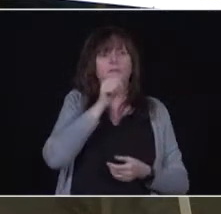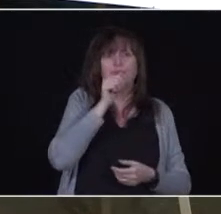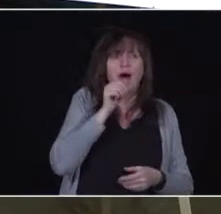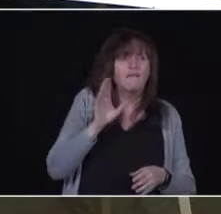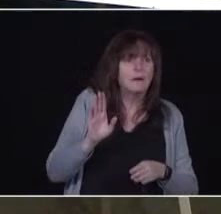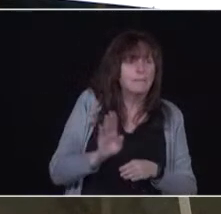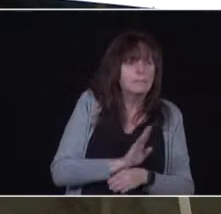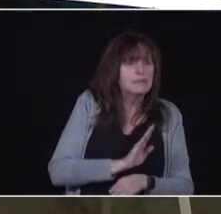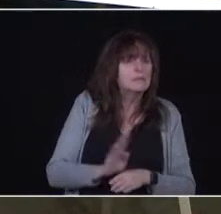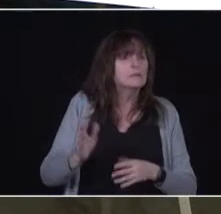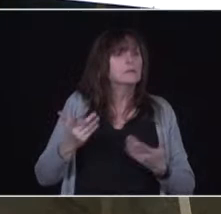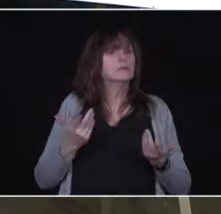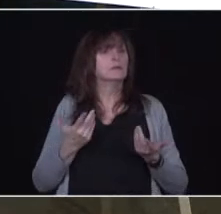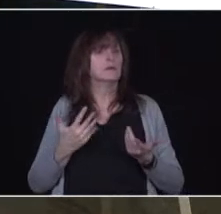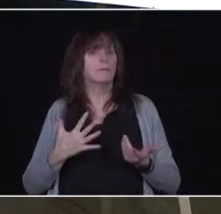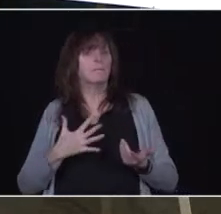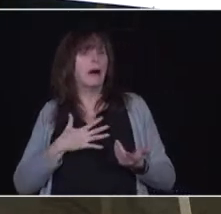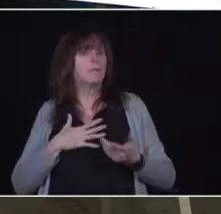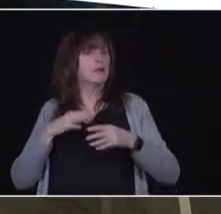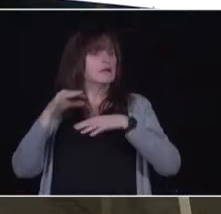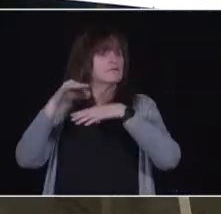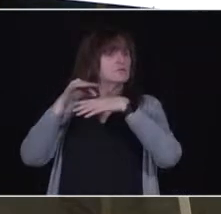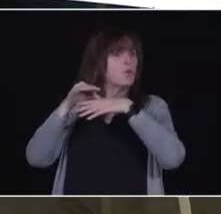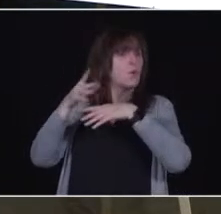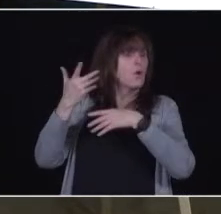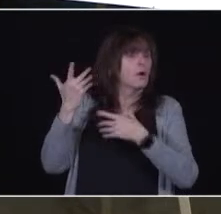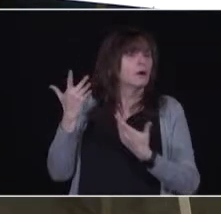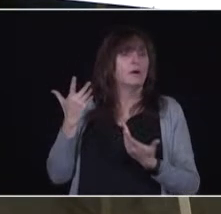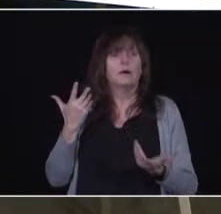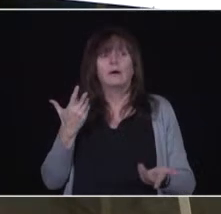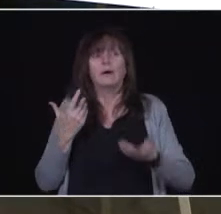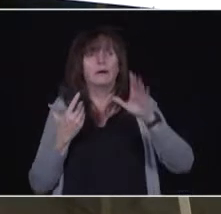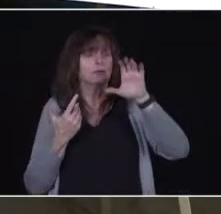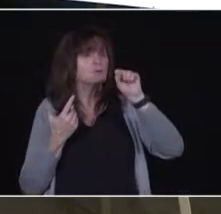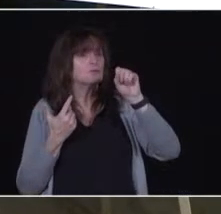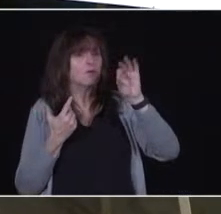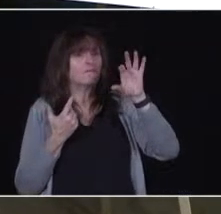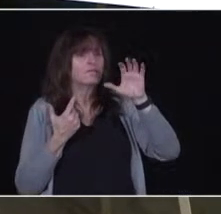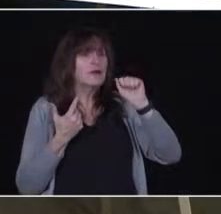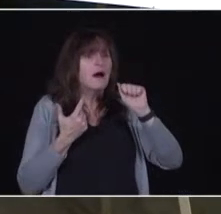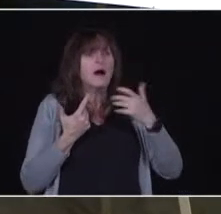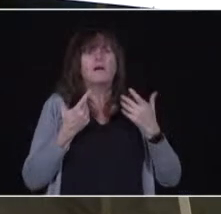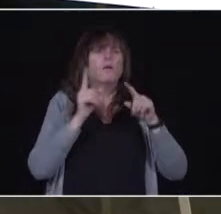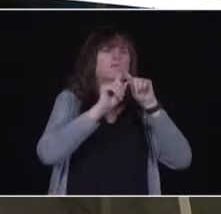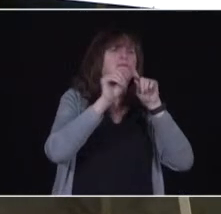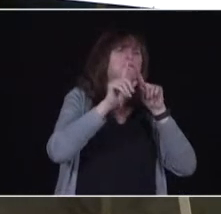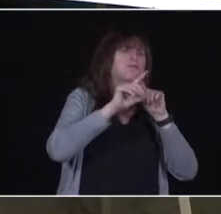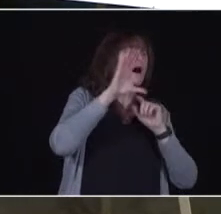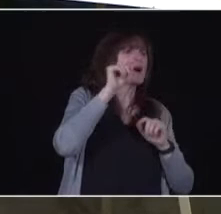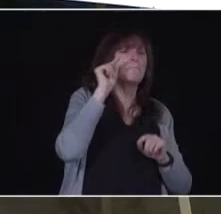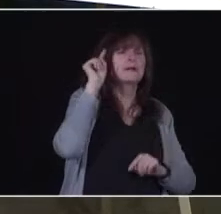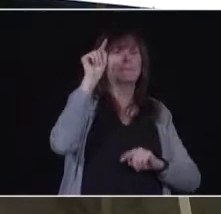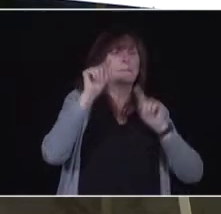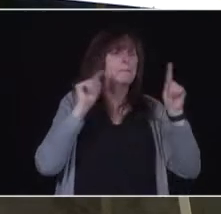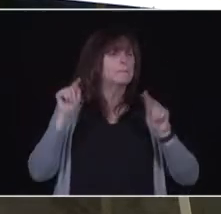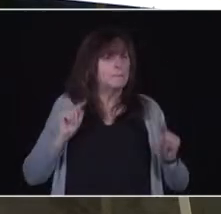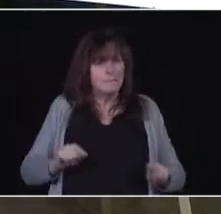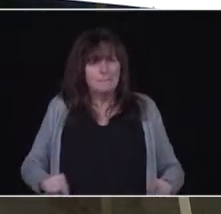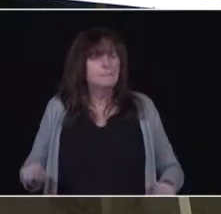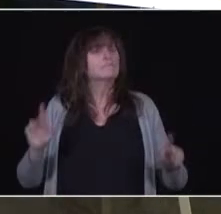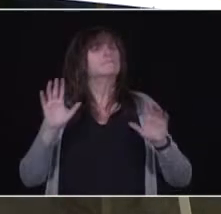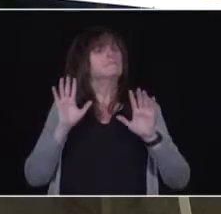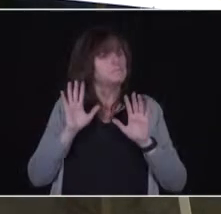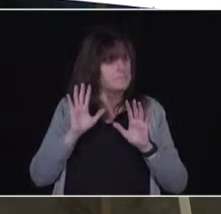Sofina, who have said to us, we know we will be in the essential worker category. When our turn comes, we have medical support in our